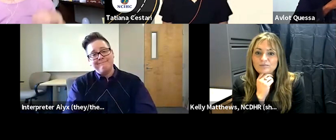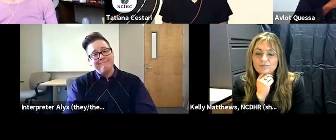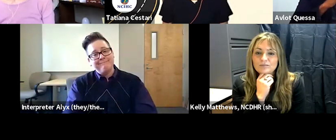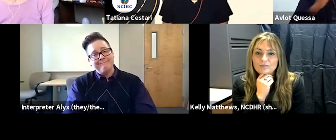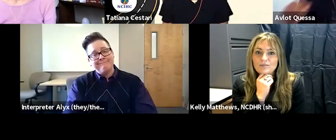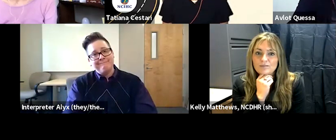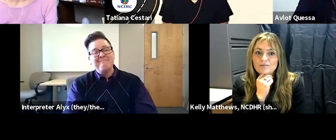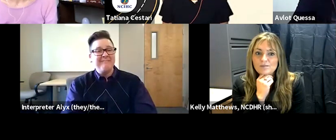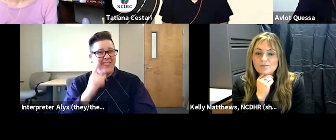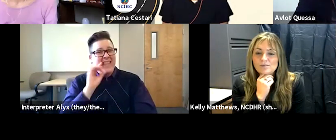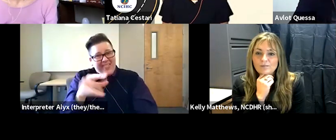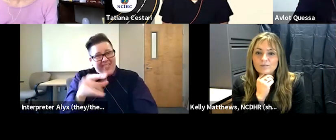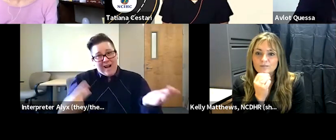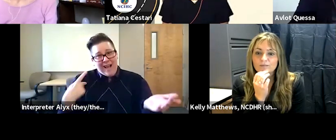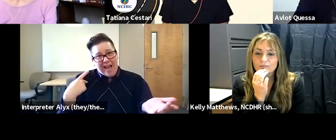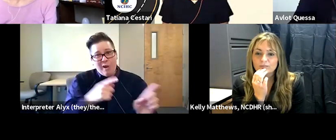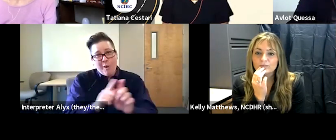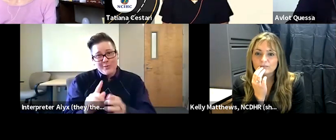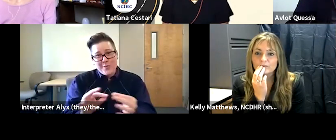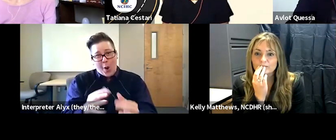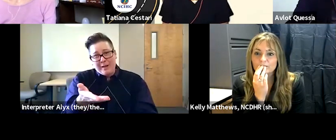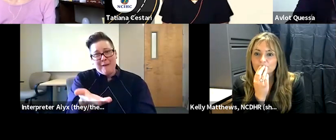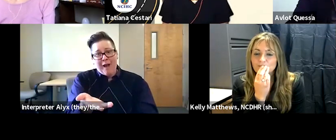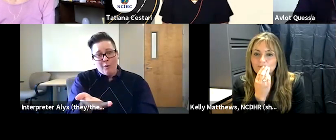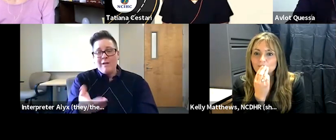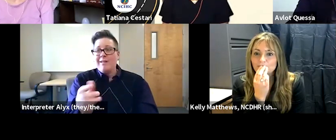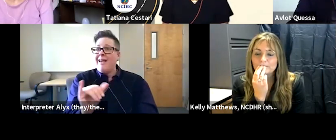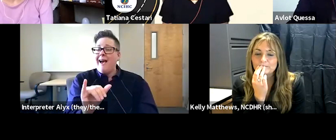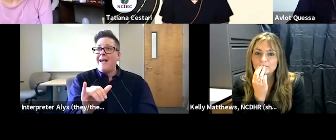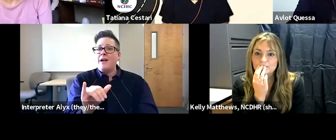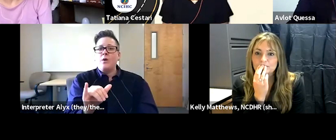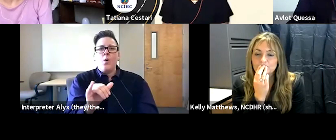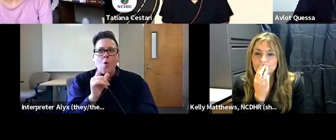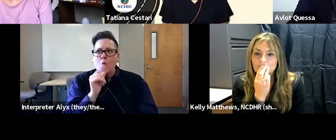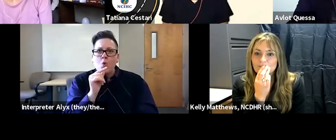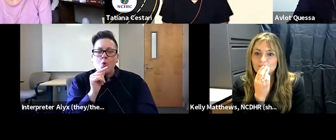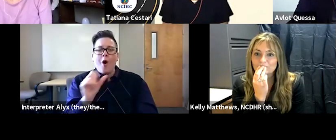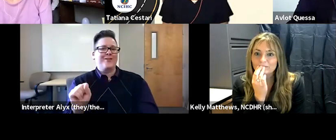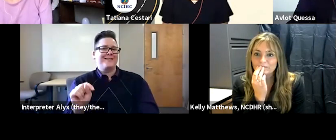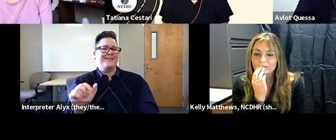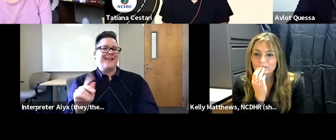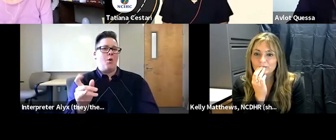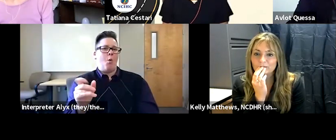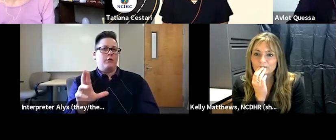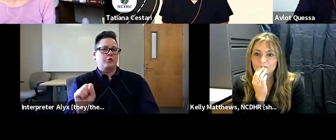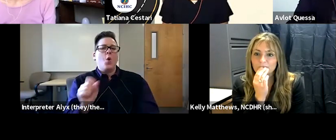and i think that's what kelly is referring to as well like who are the stakeholders who is it for um